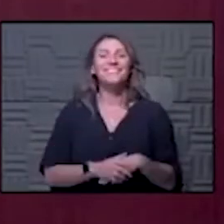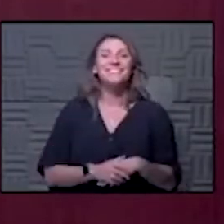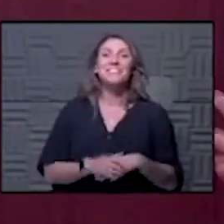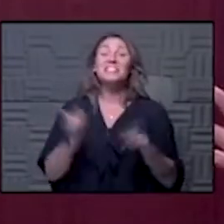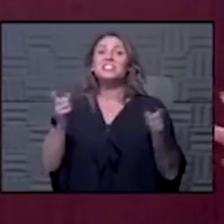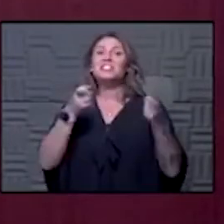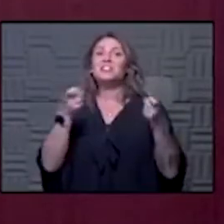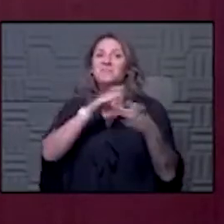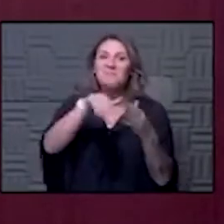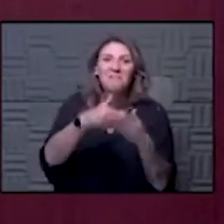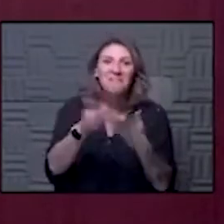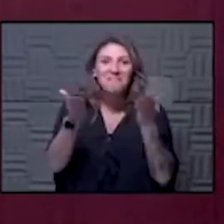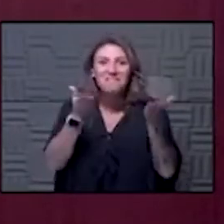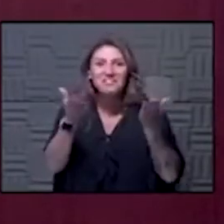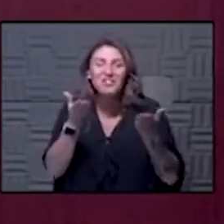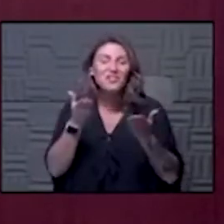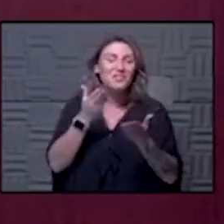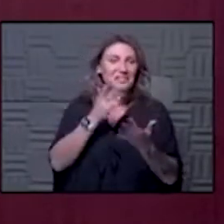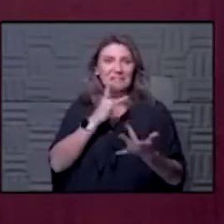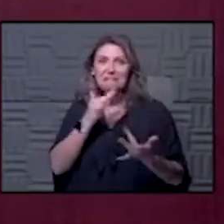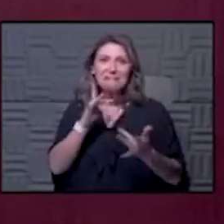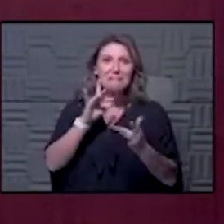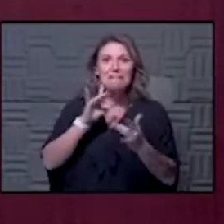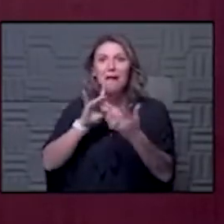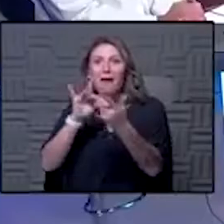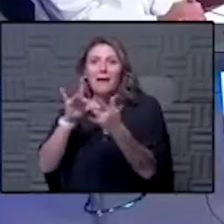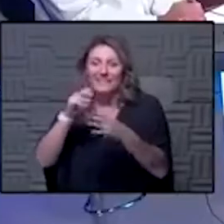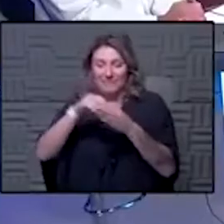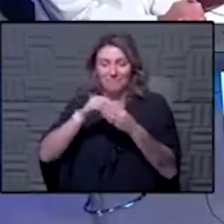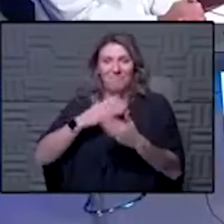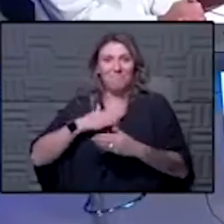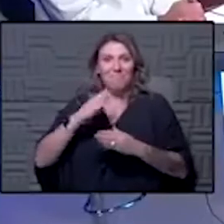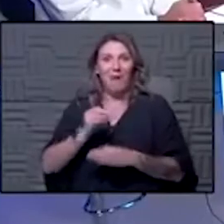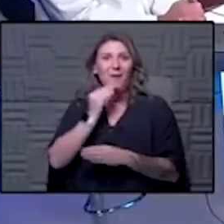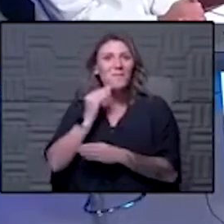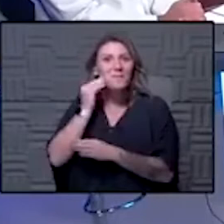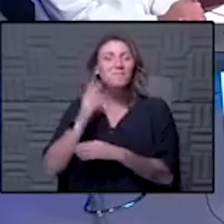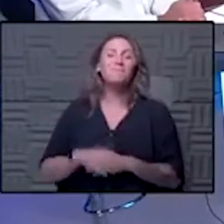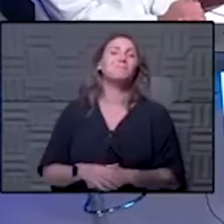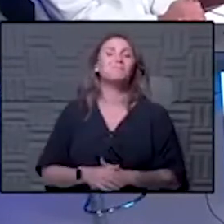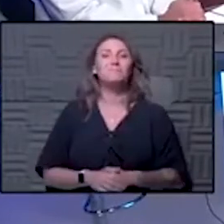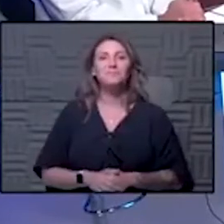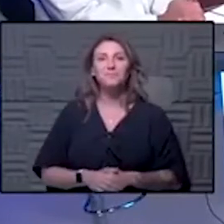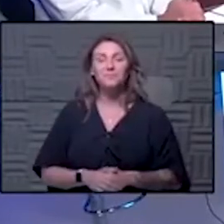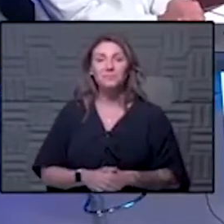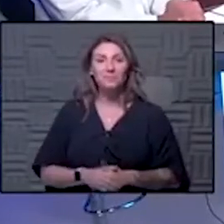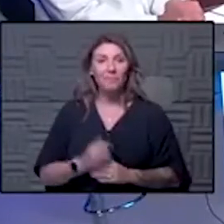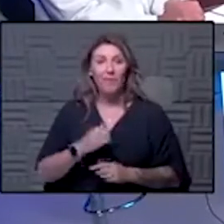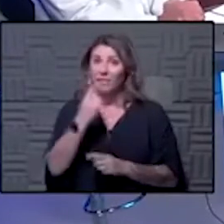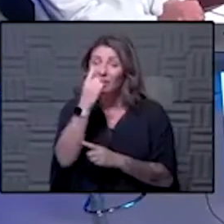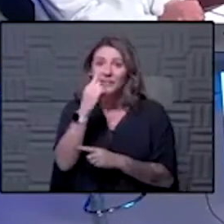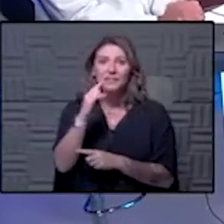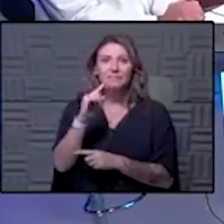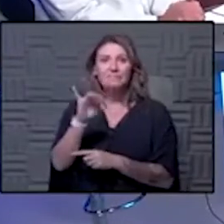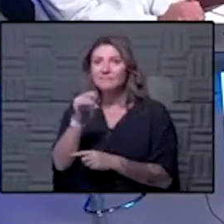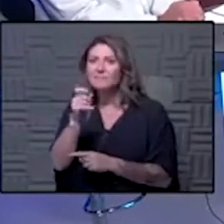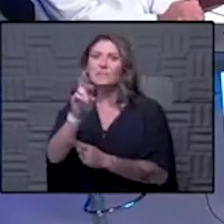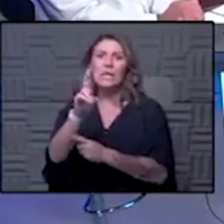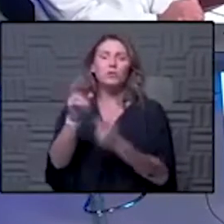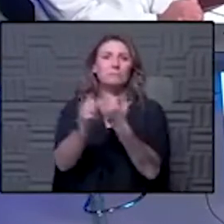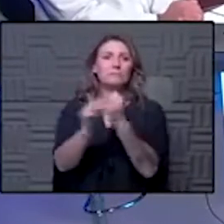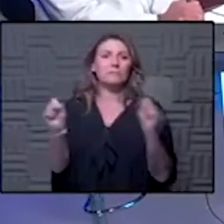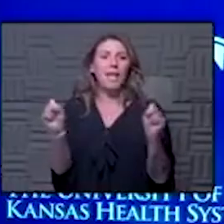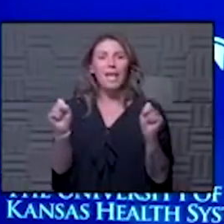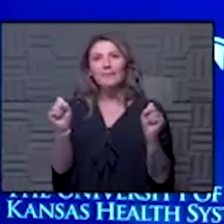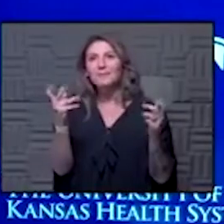Controlled all the services and all the contacts just inside our house. Yeah that's that's great. So I think you know Taylor I think it's safe and I would go so